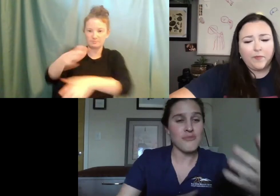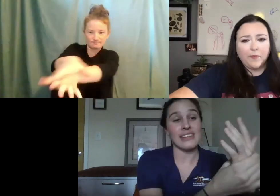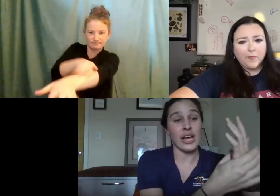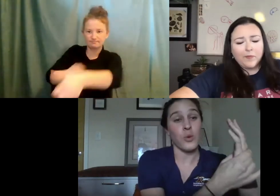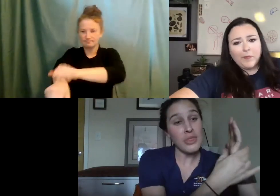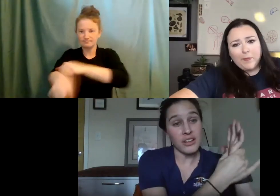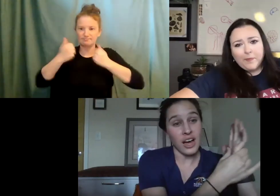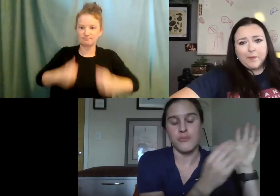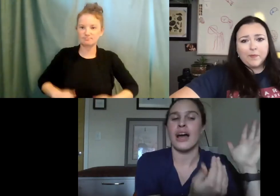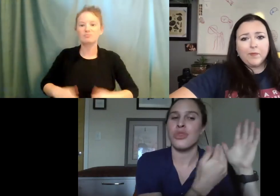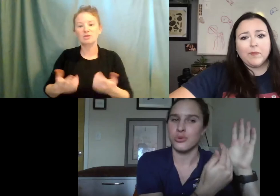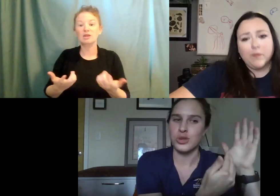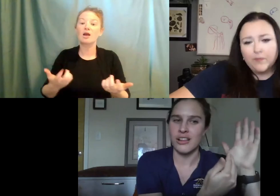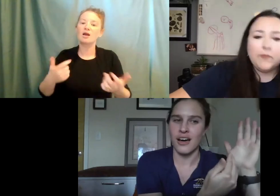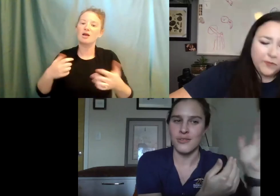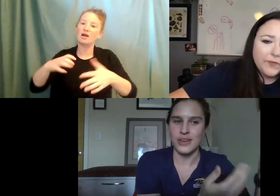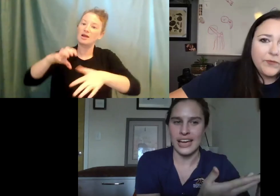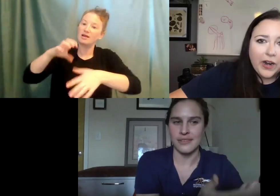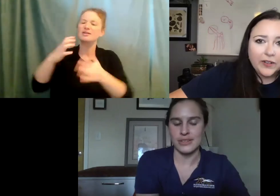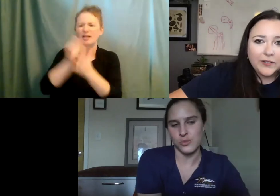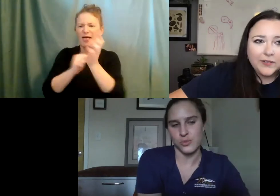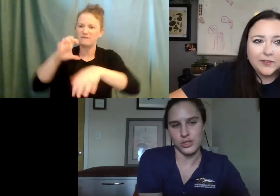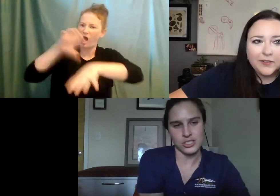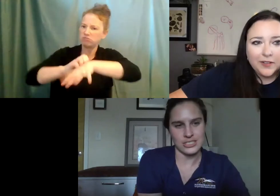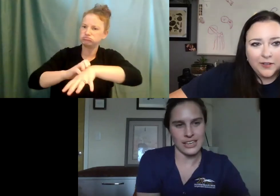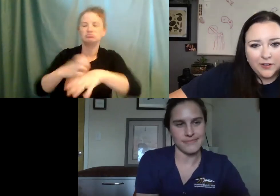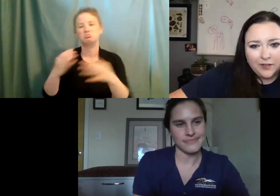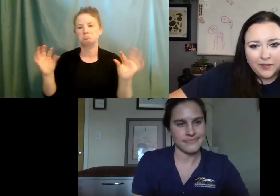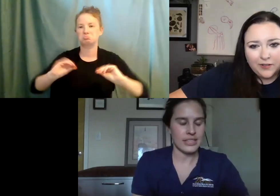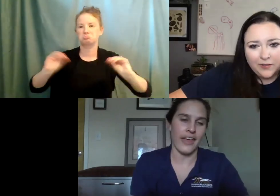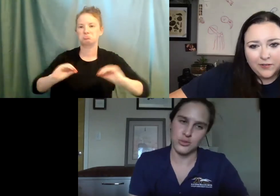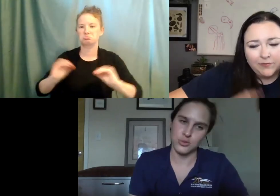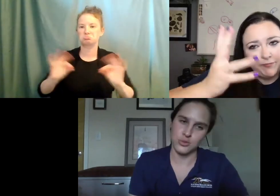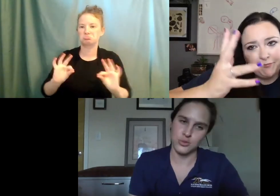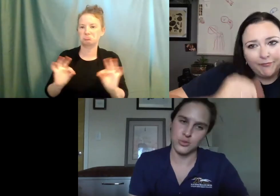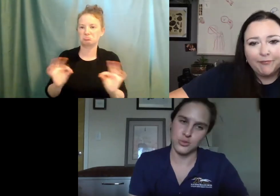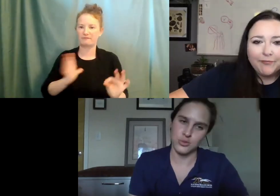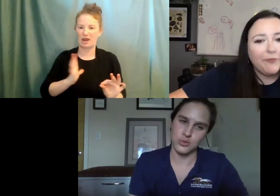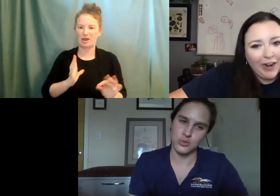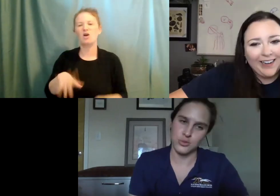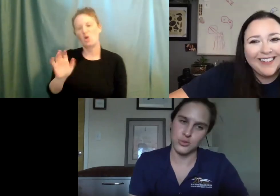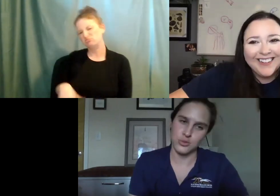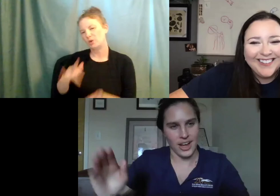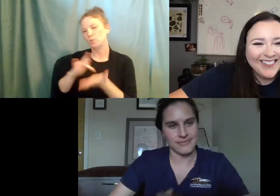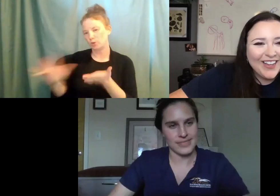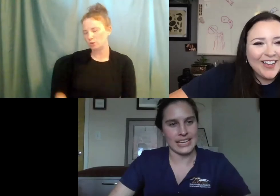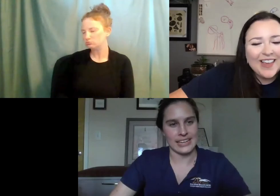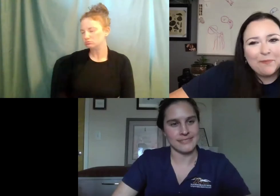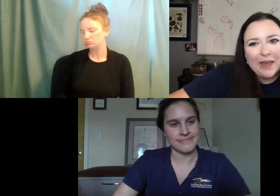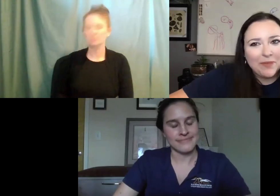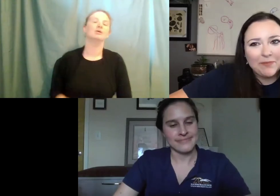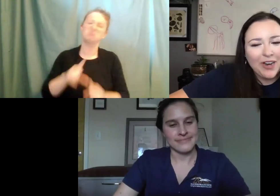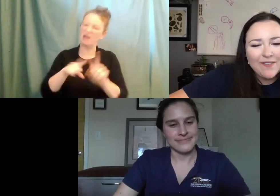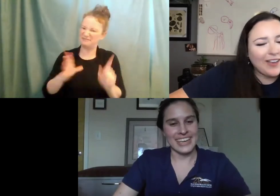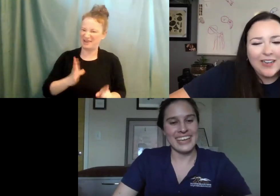I've been bitten like with a glove, but not through the glove. And you're just like, that's rude, but it's fine. You